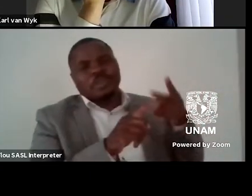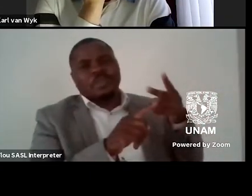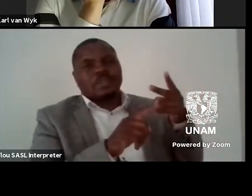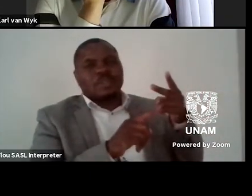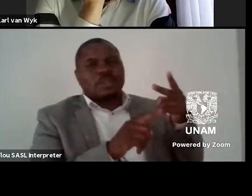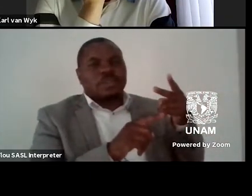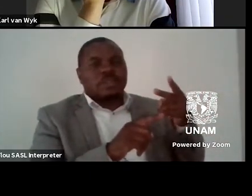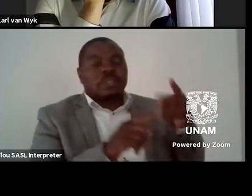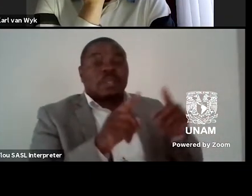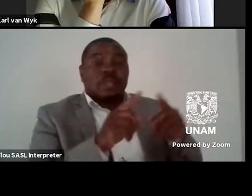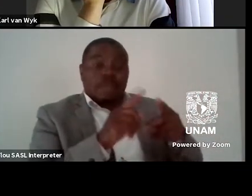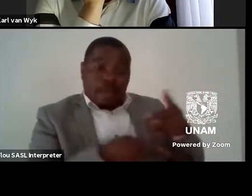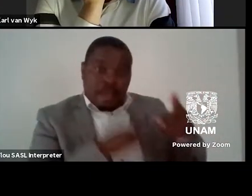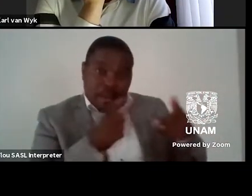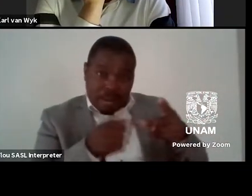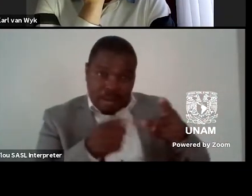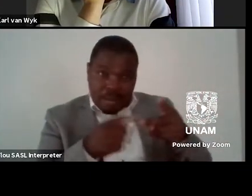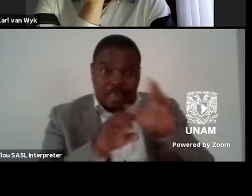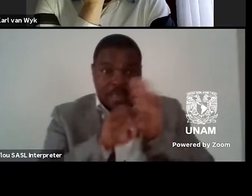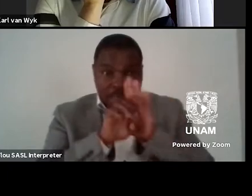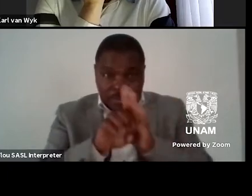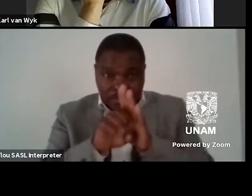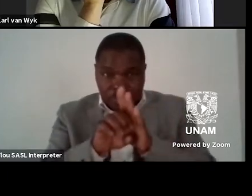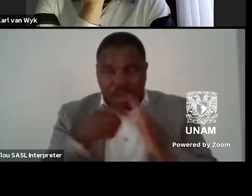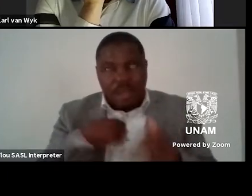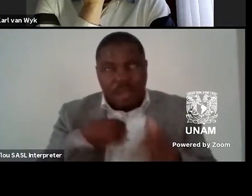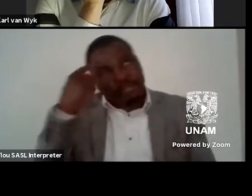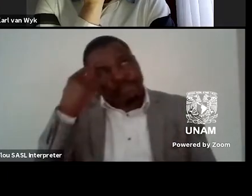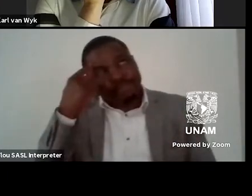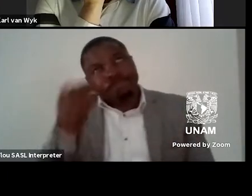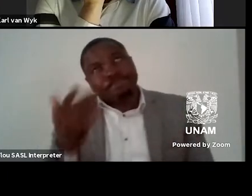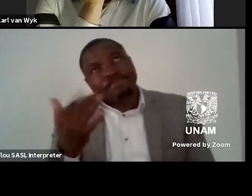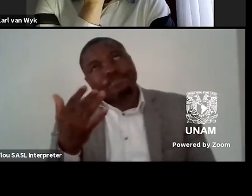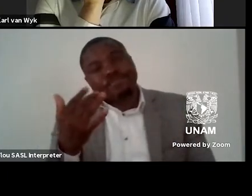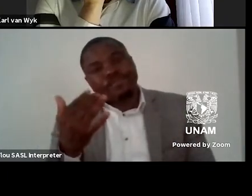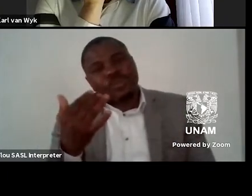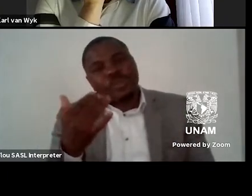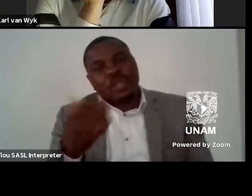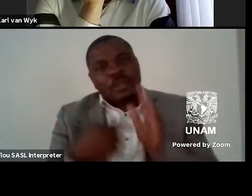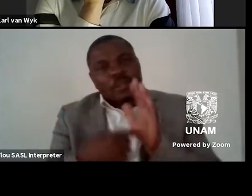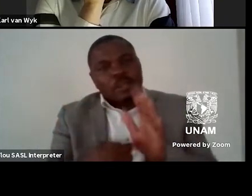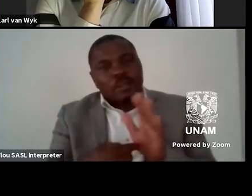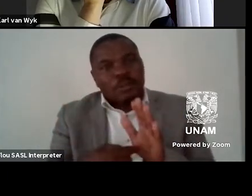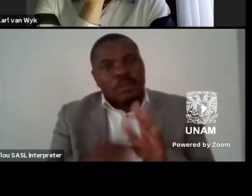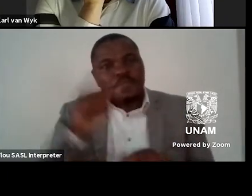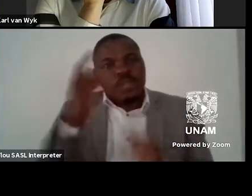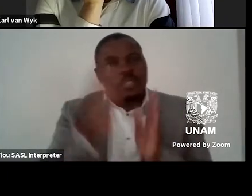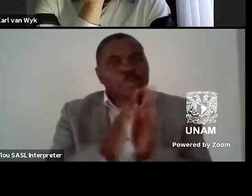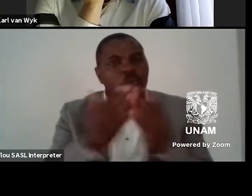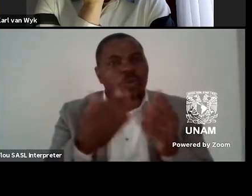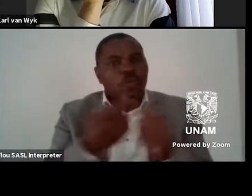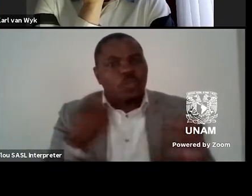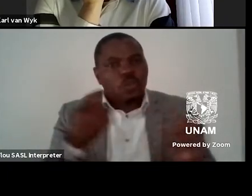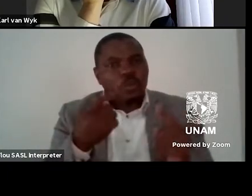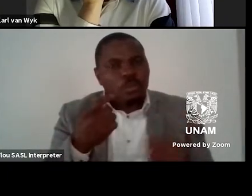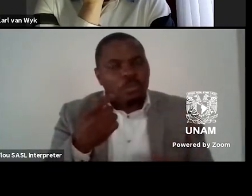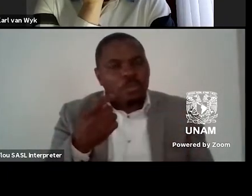another example I can think is for example the first book of Valeria Luiselli